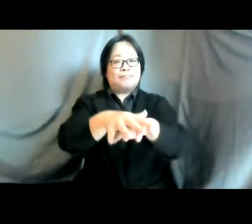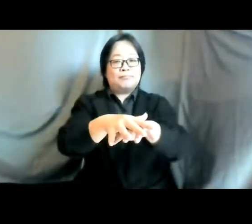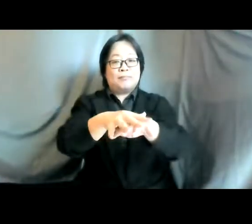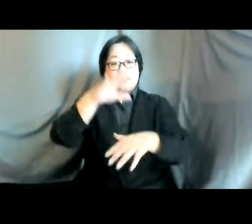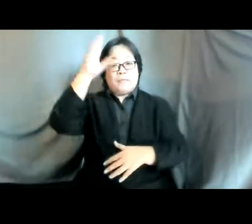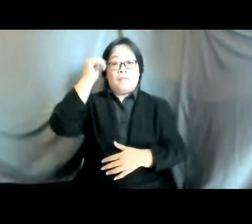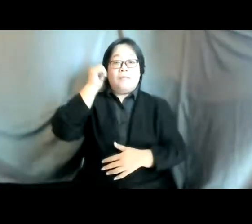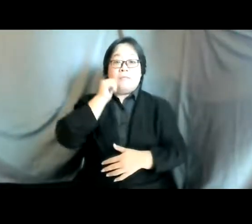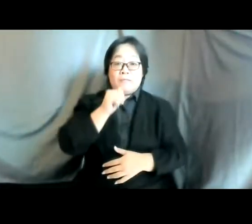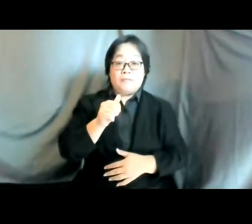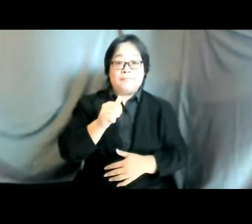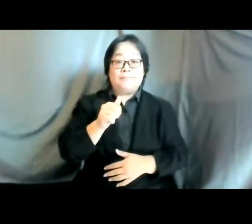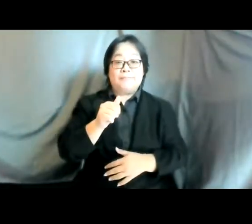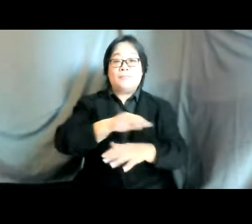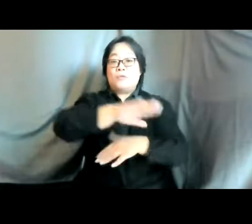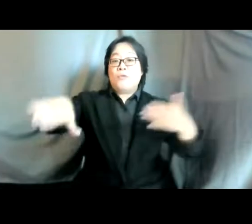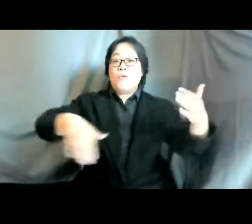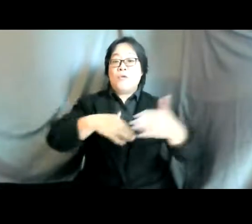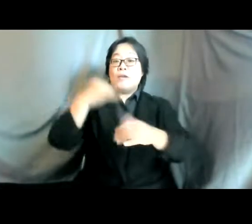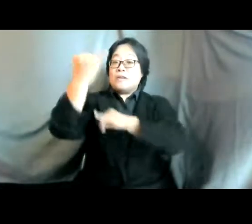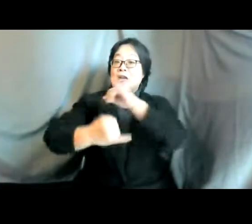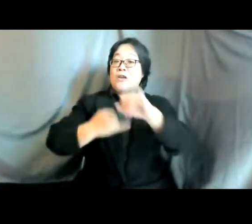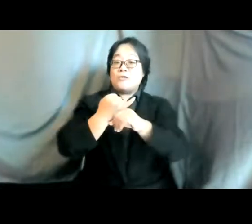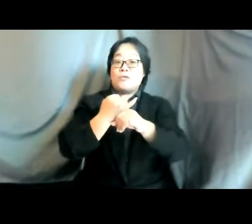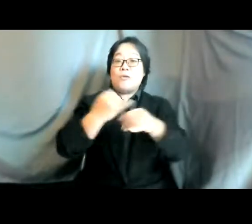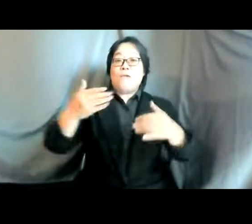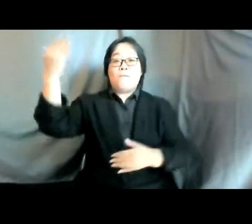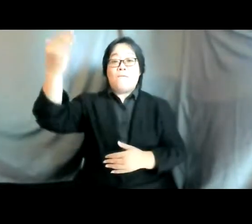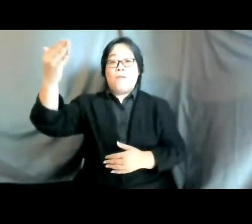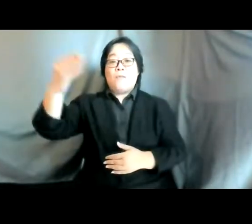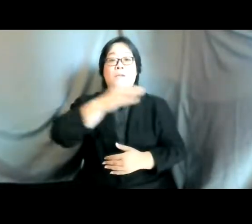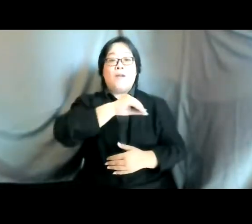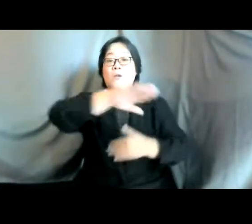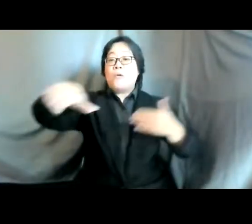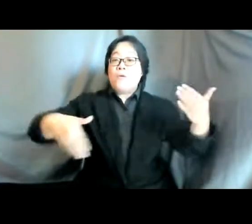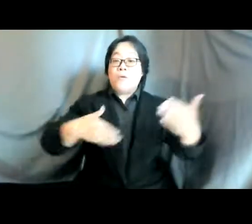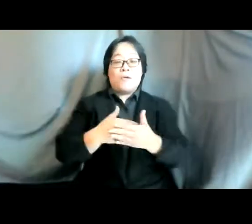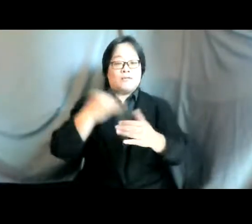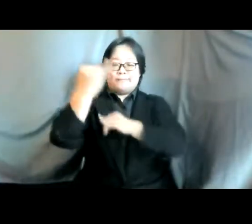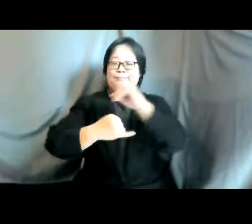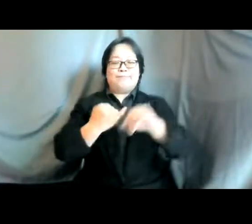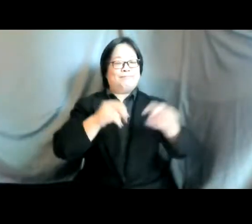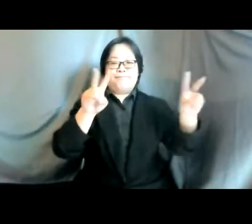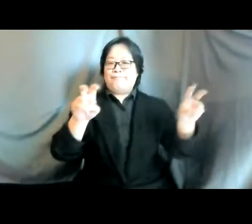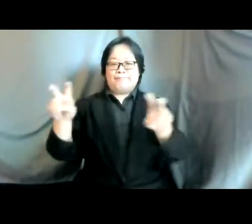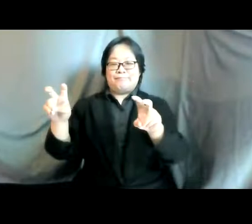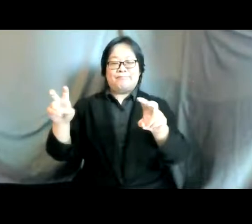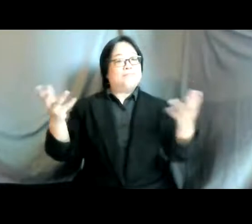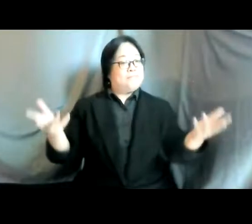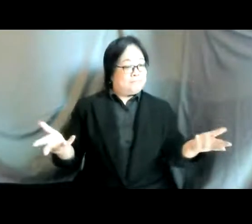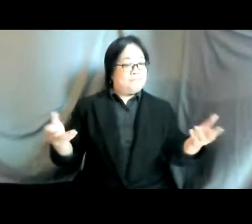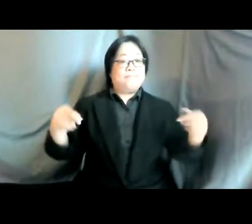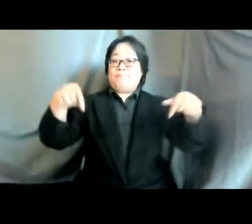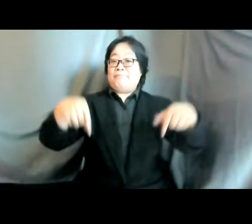in all international forums and in all international issues we did this for instance when we had the